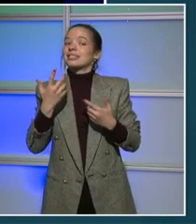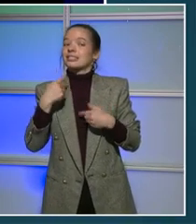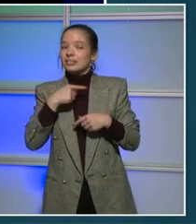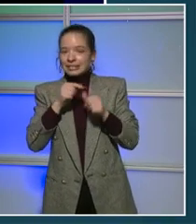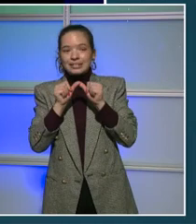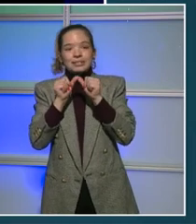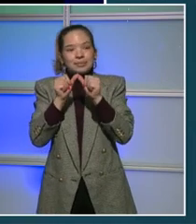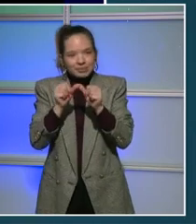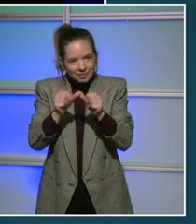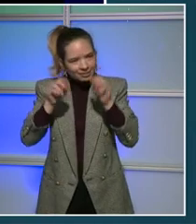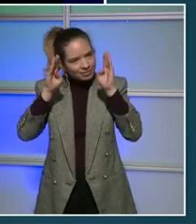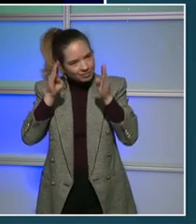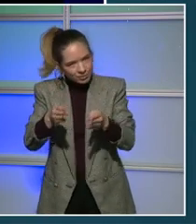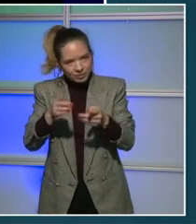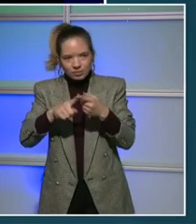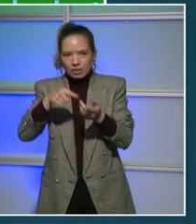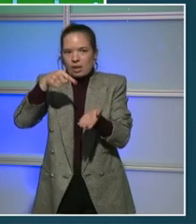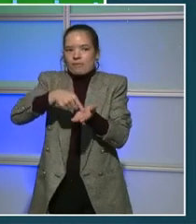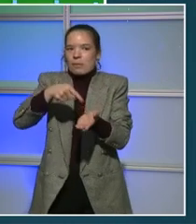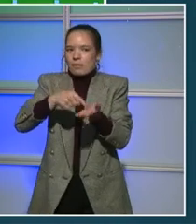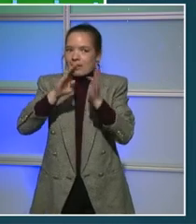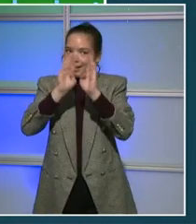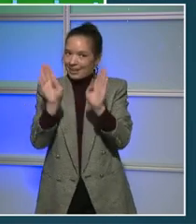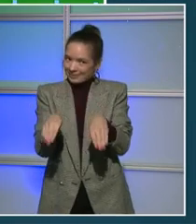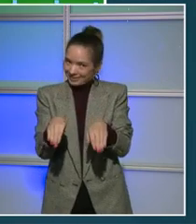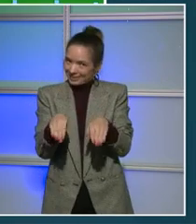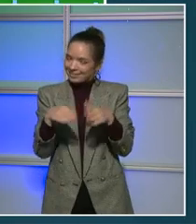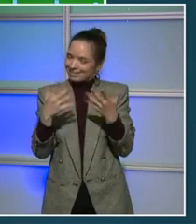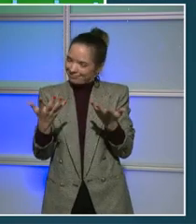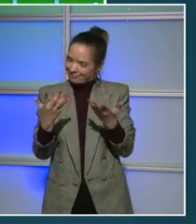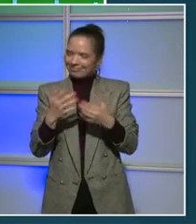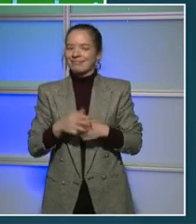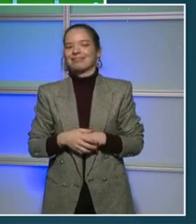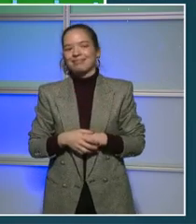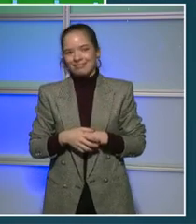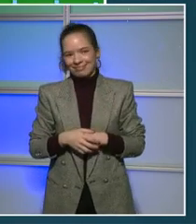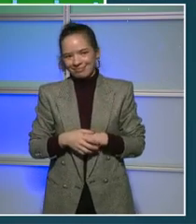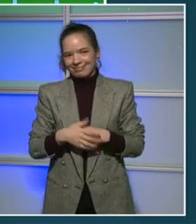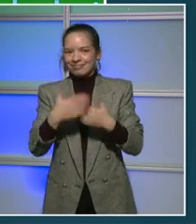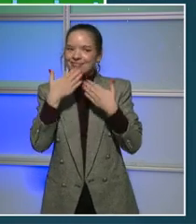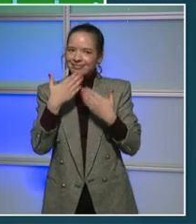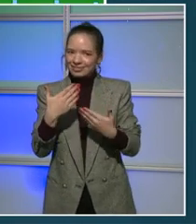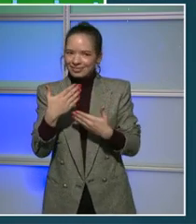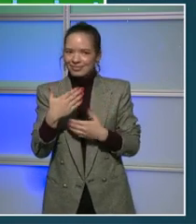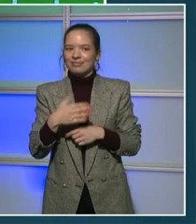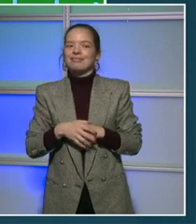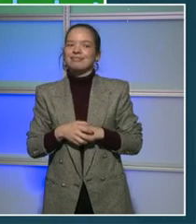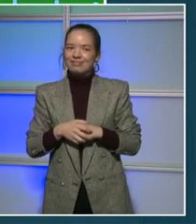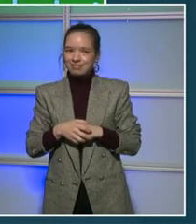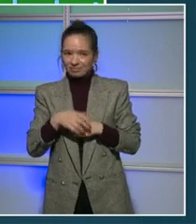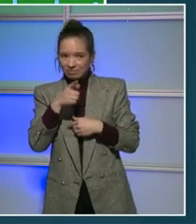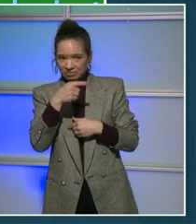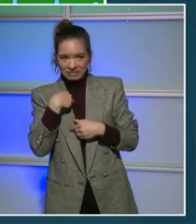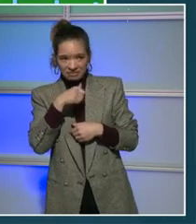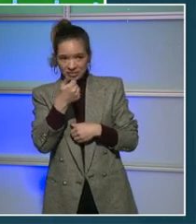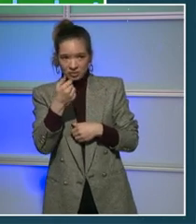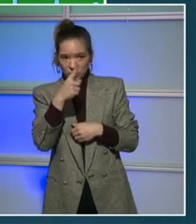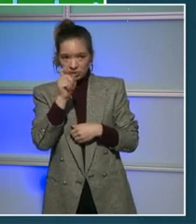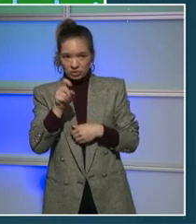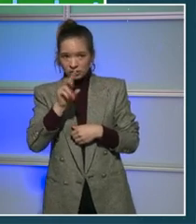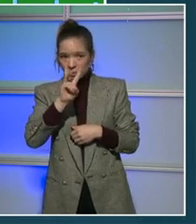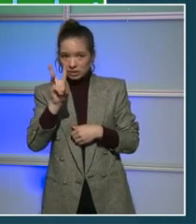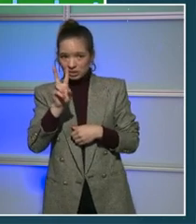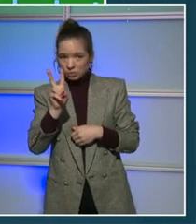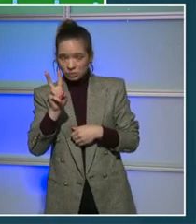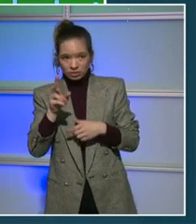safe and affordable housing. Thank you, Mayor. We're going to go to Heidi next for our next question. Heidi in Ward 6. Heidi, you are